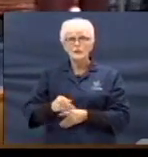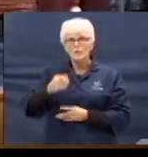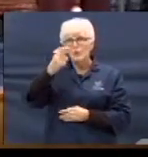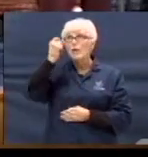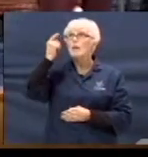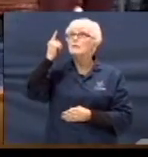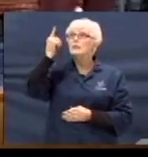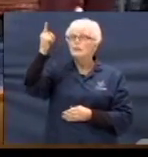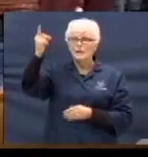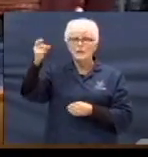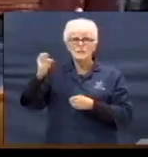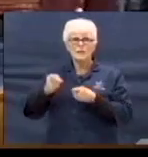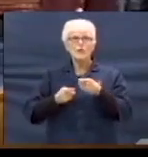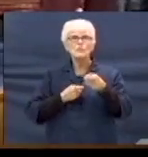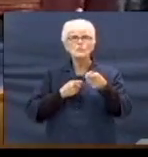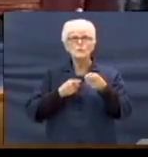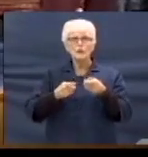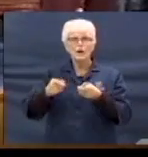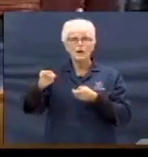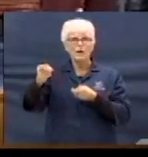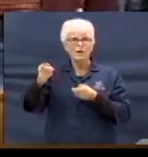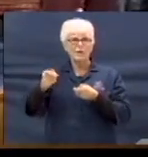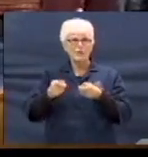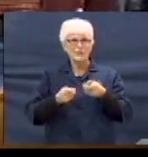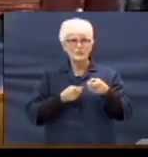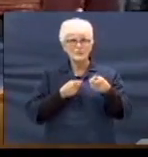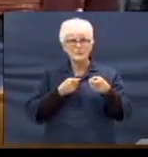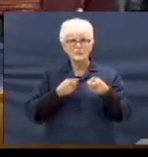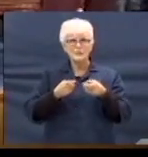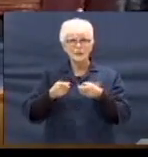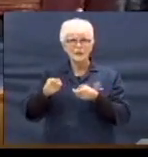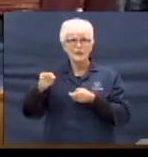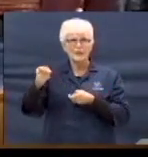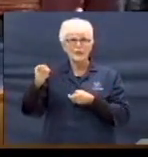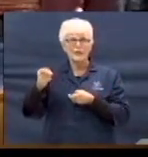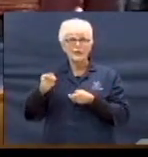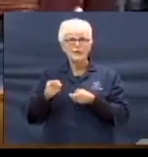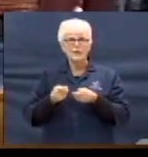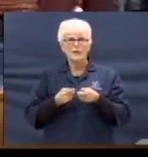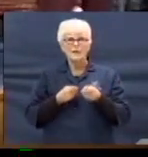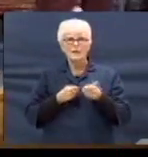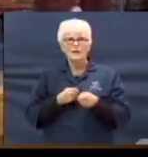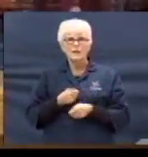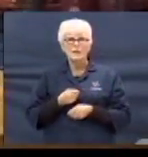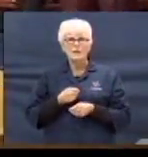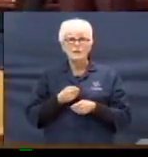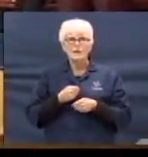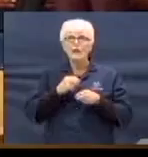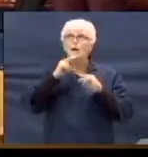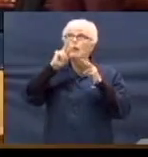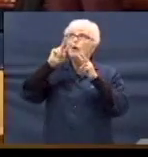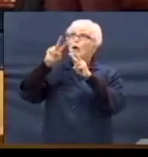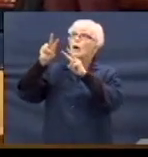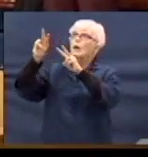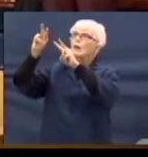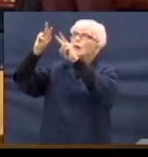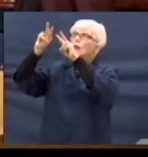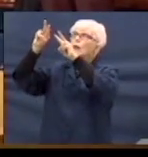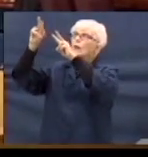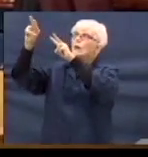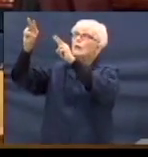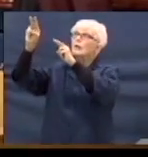for He's in control, look to the